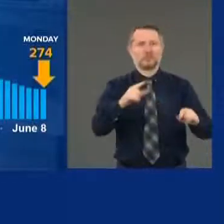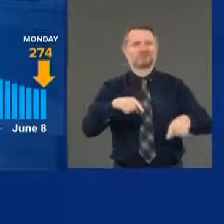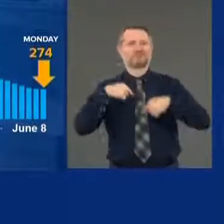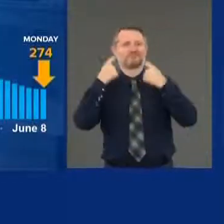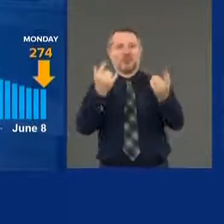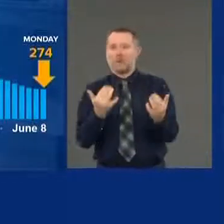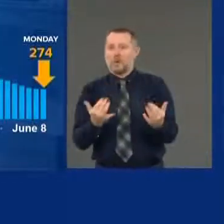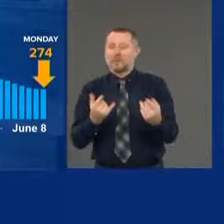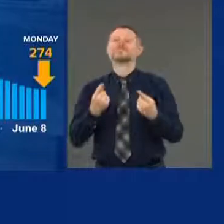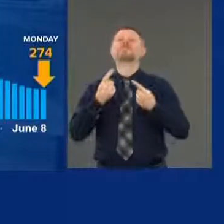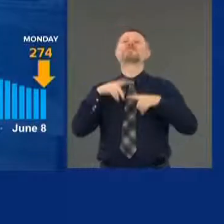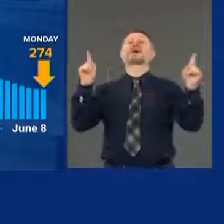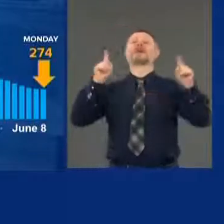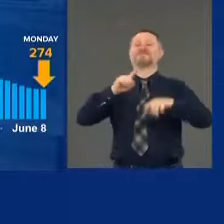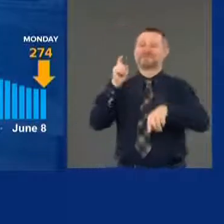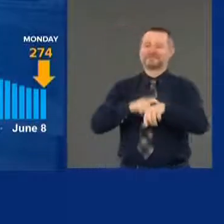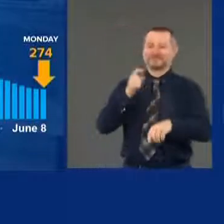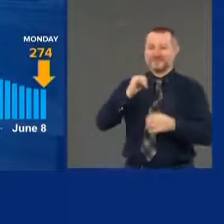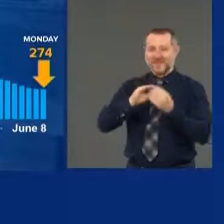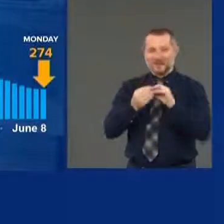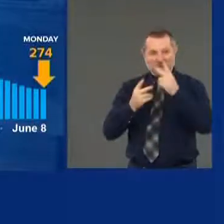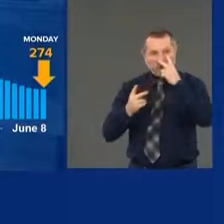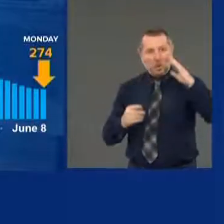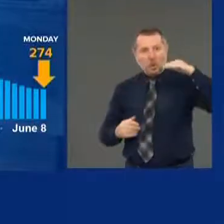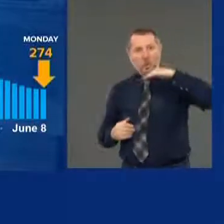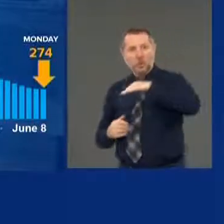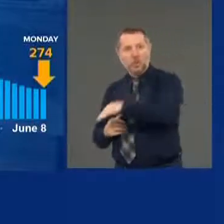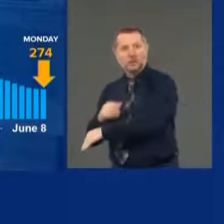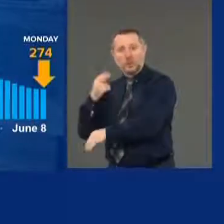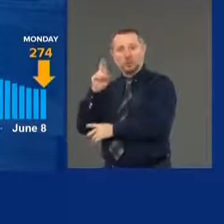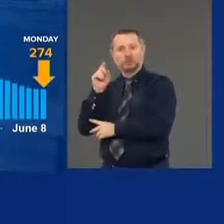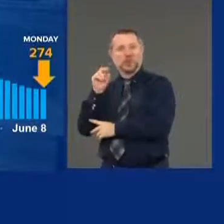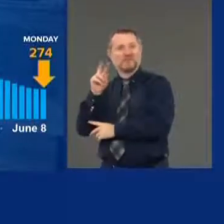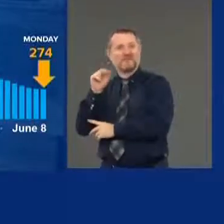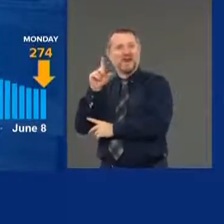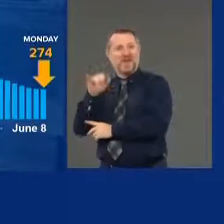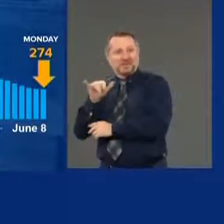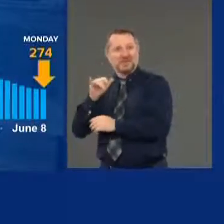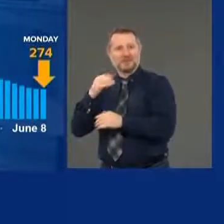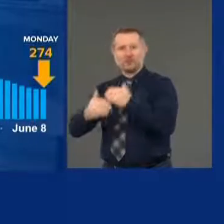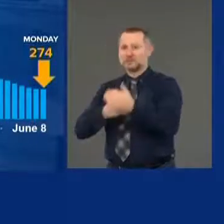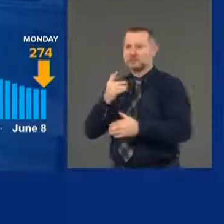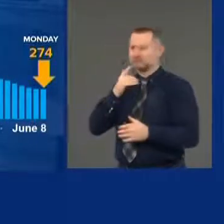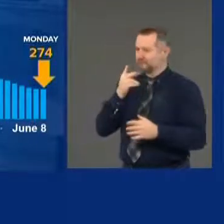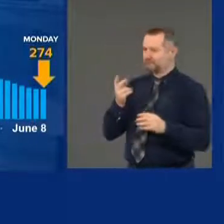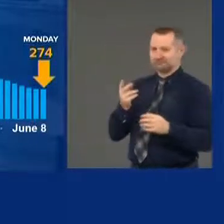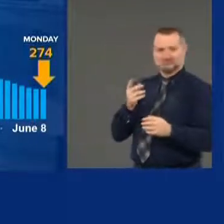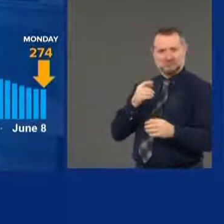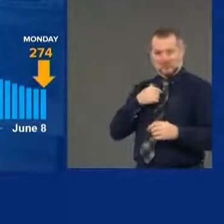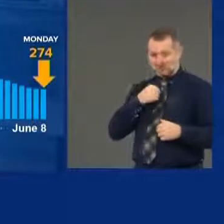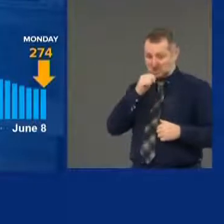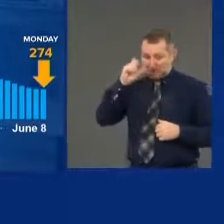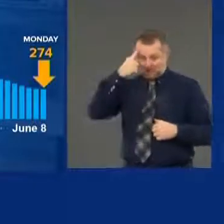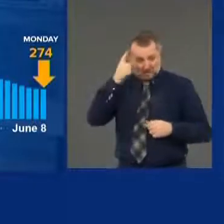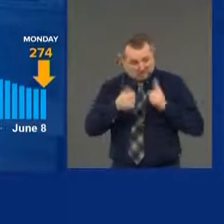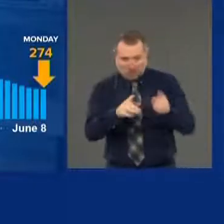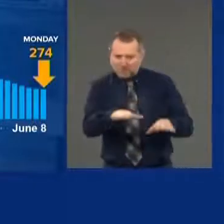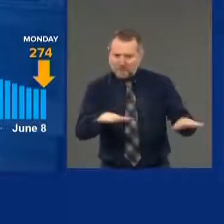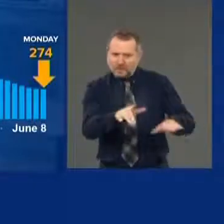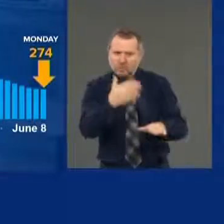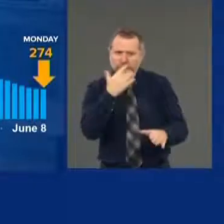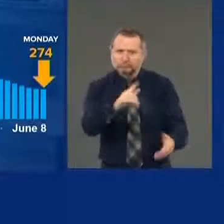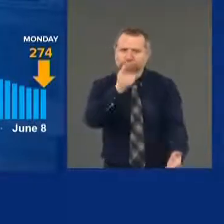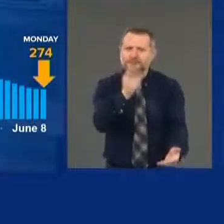down because you brought the numbers down. This is not government action. It's not an act of God.